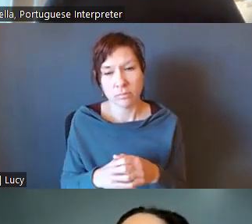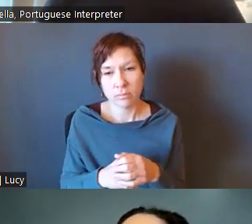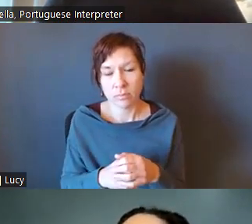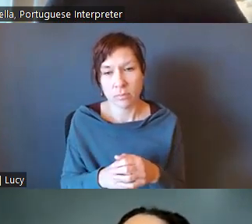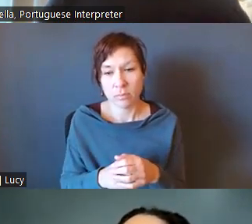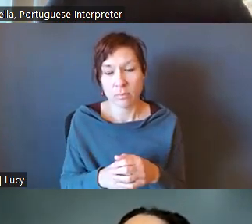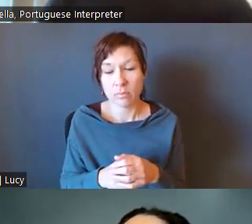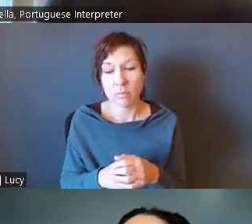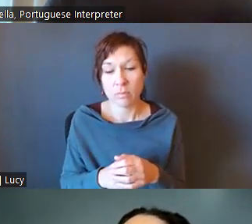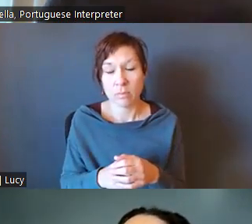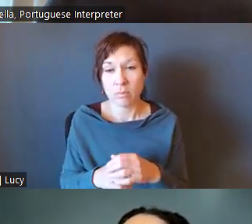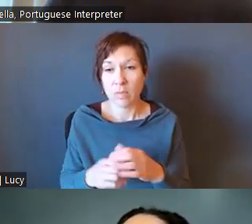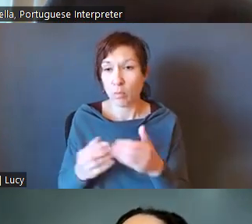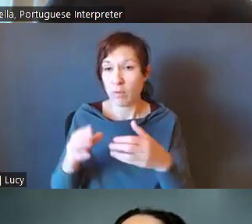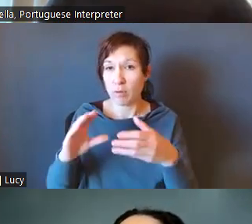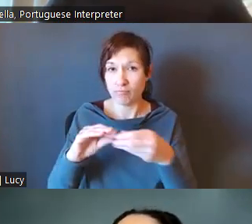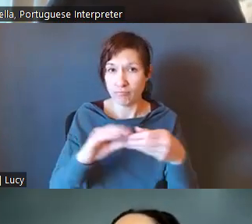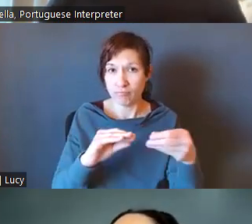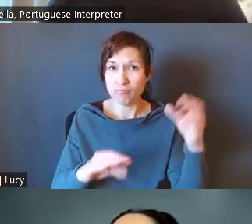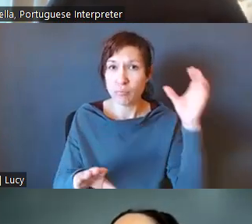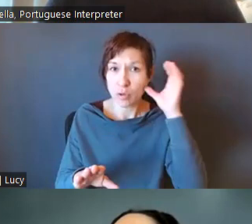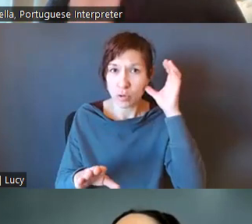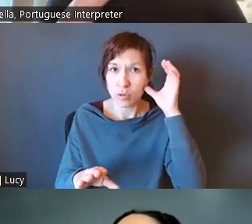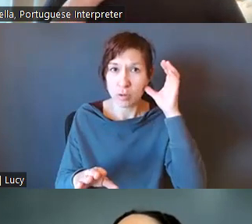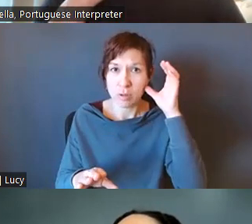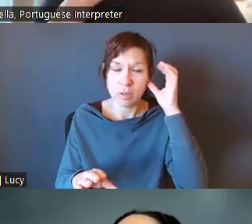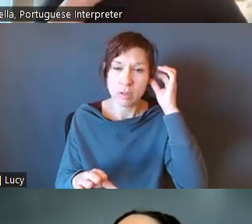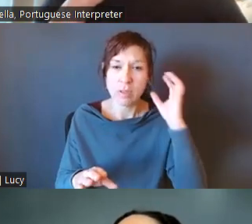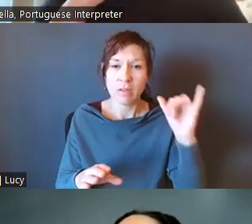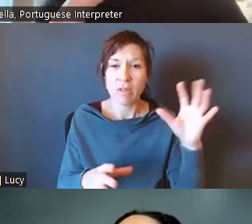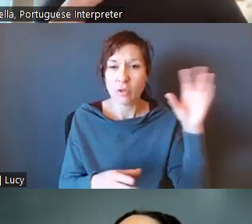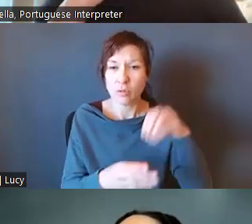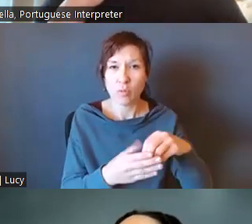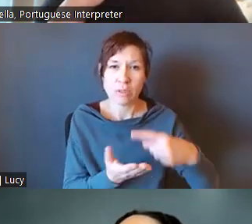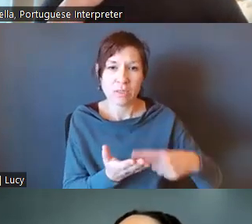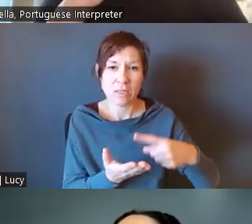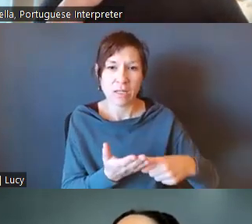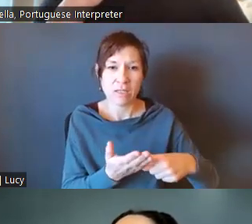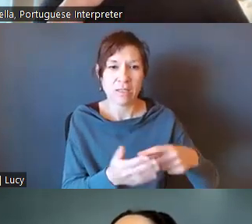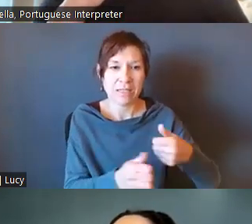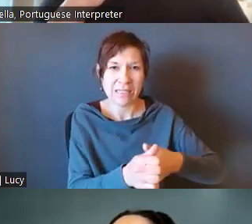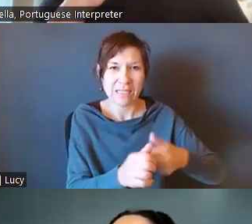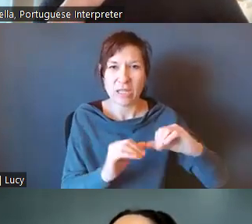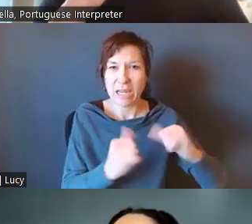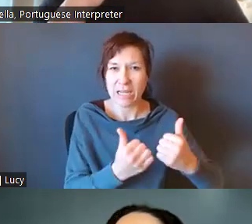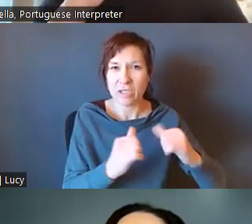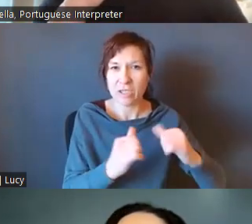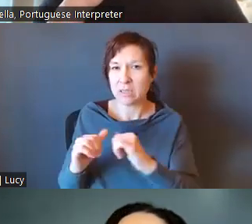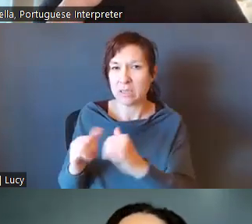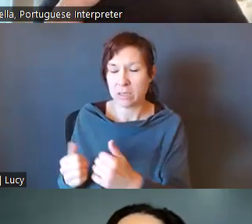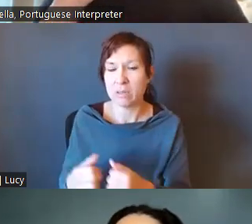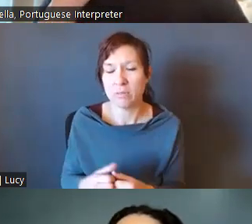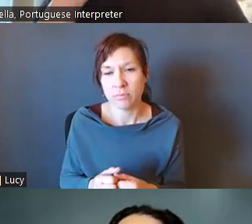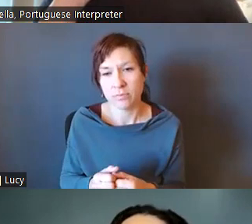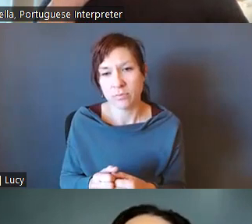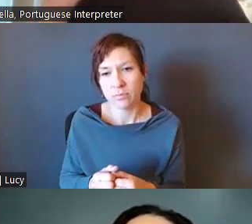heard and incorporated into their discussions within their agencies in making the